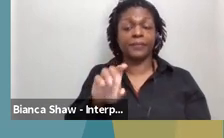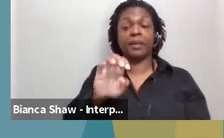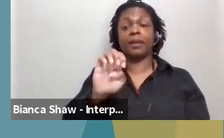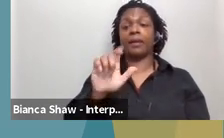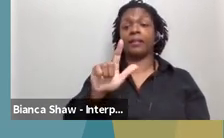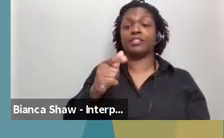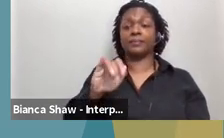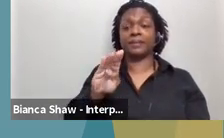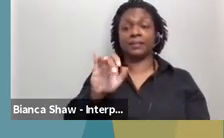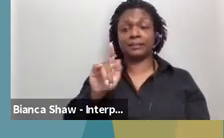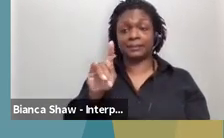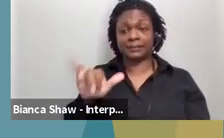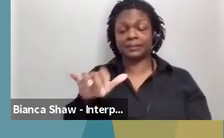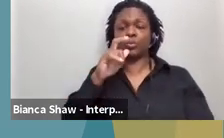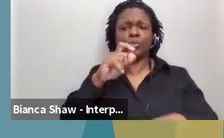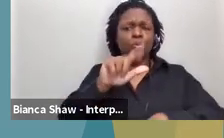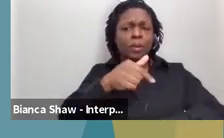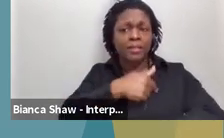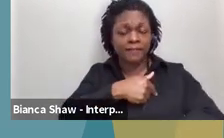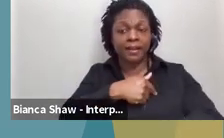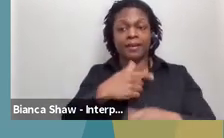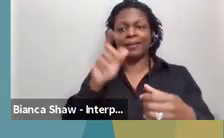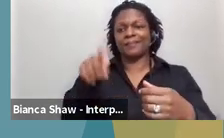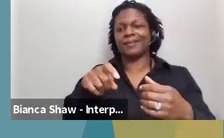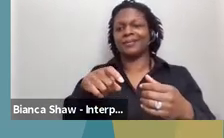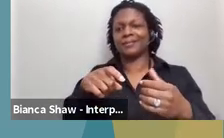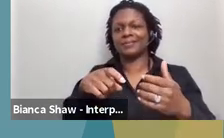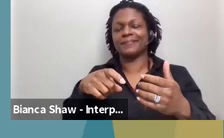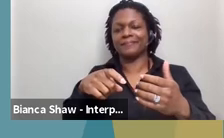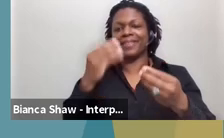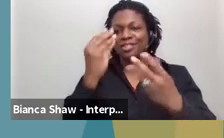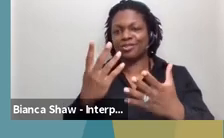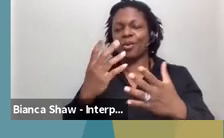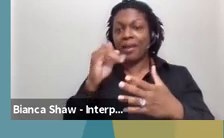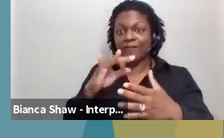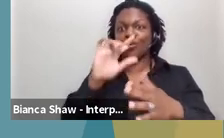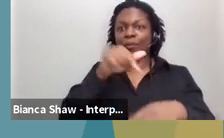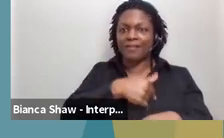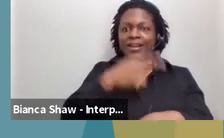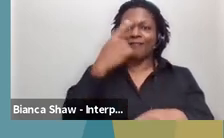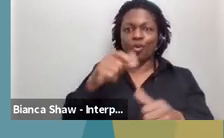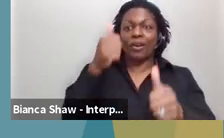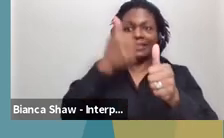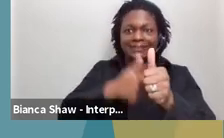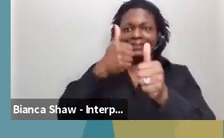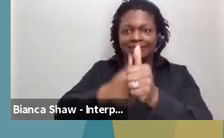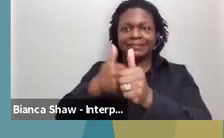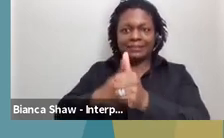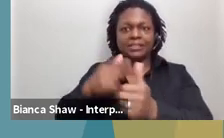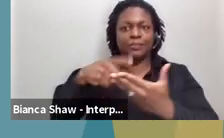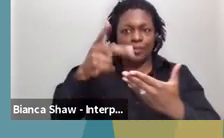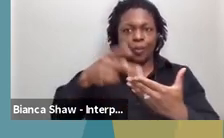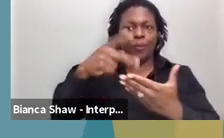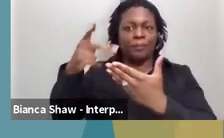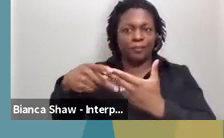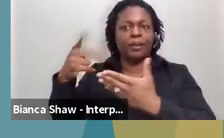determine if you're eligible for each of those different programs. So there's a whole section related to that. There is a section